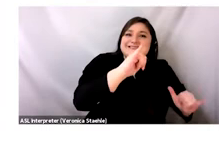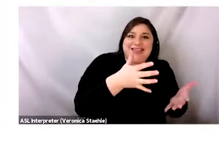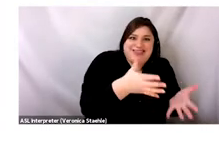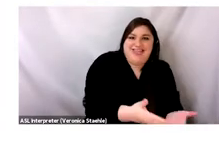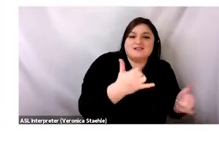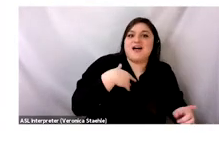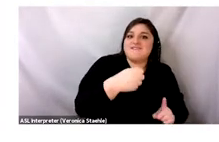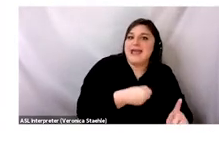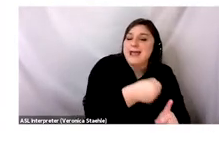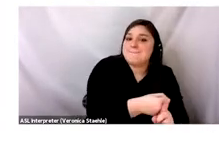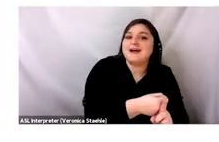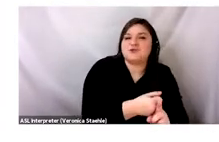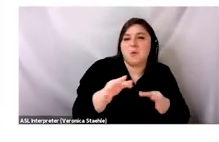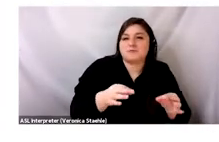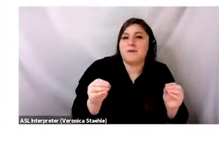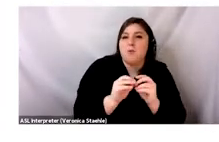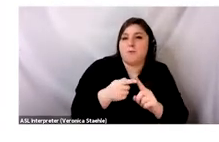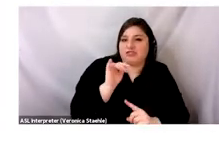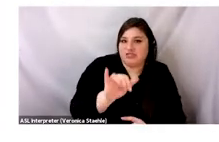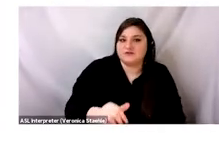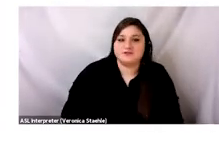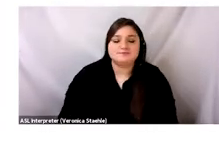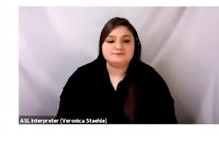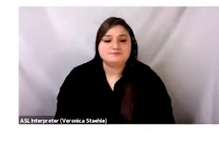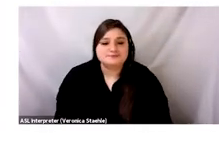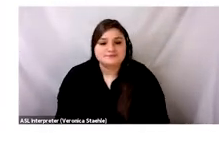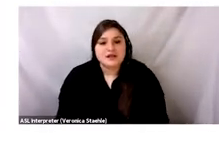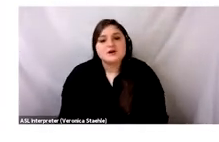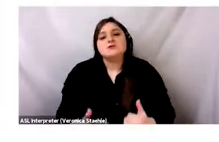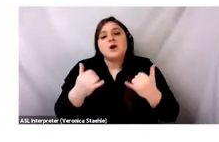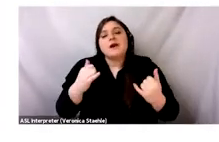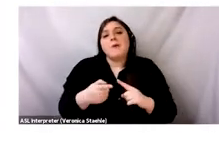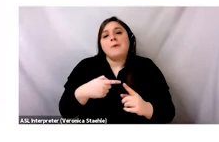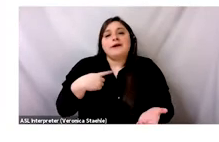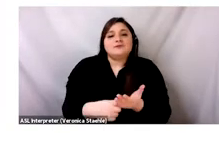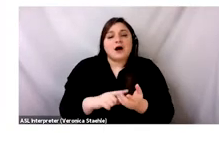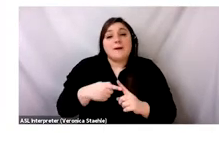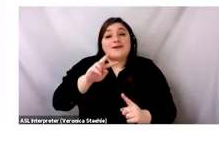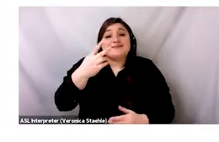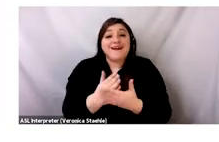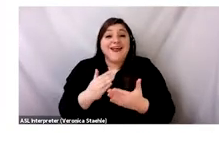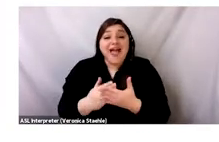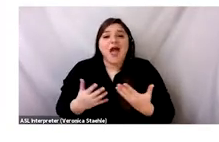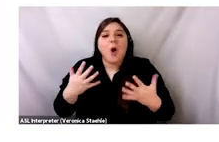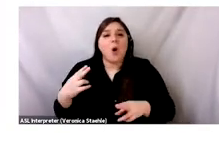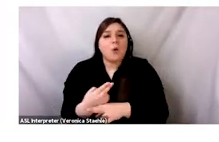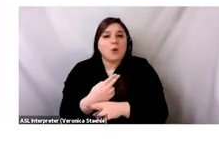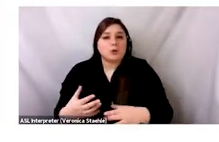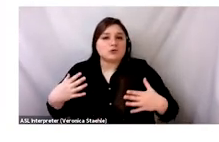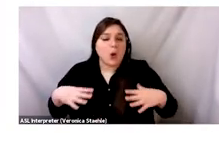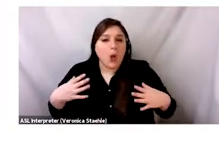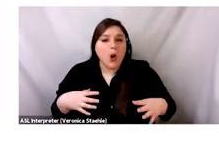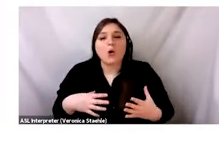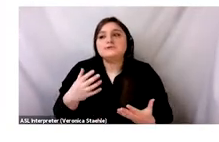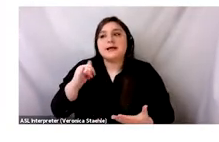Next, let's talk about the dominant narrative surrounding secondhand clothing. So we mostly talk about secondhand in very simplistic terms, as inherently